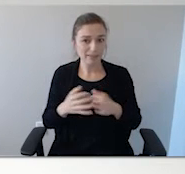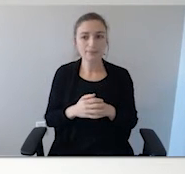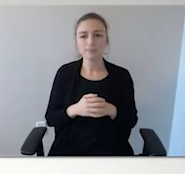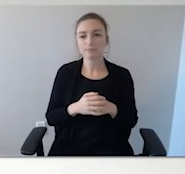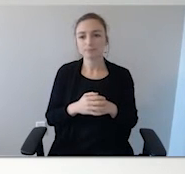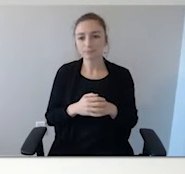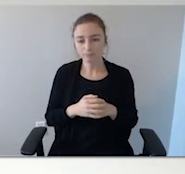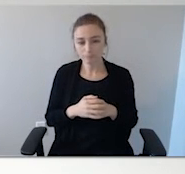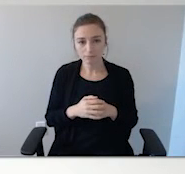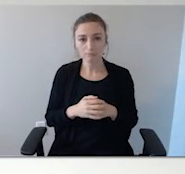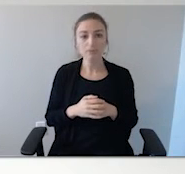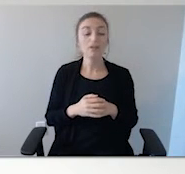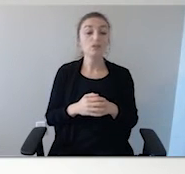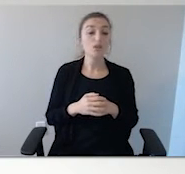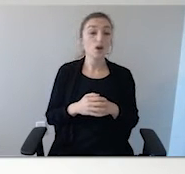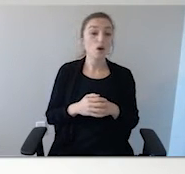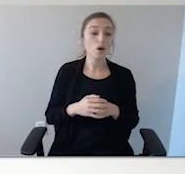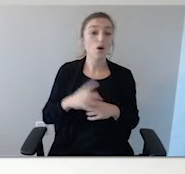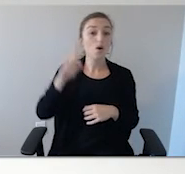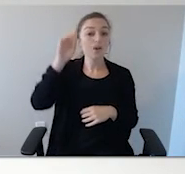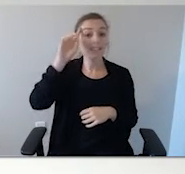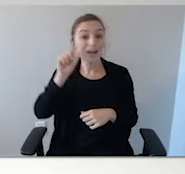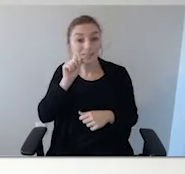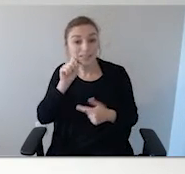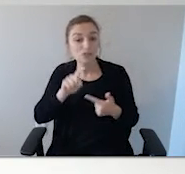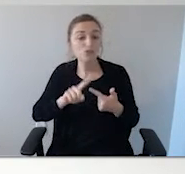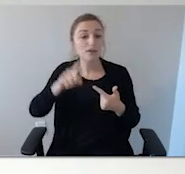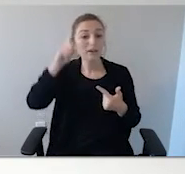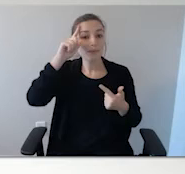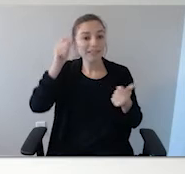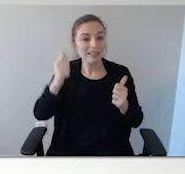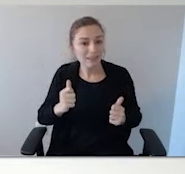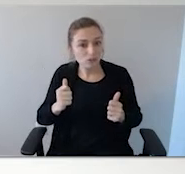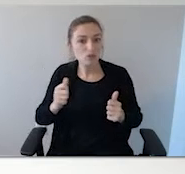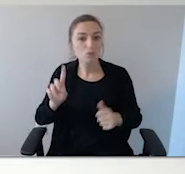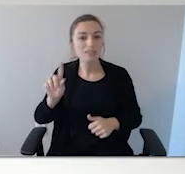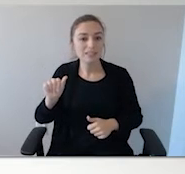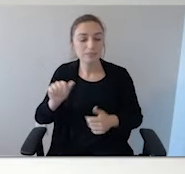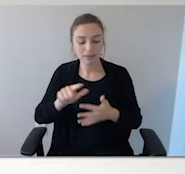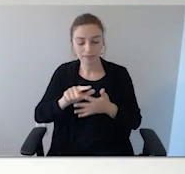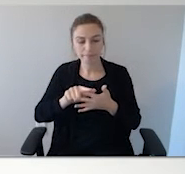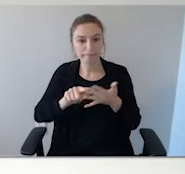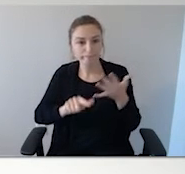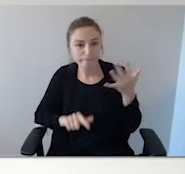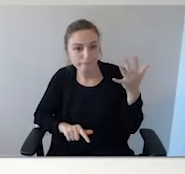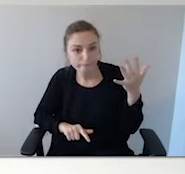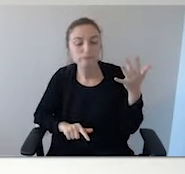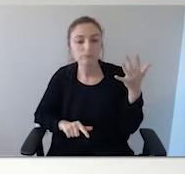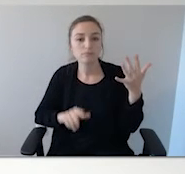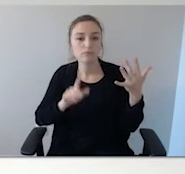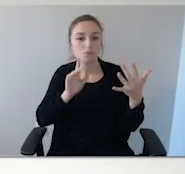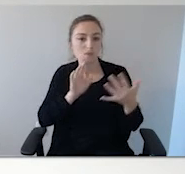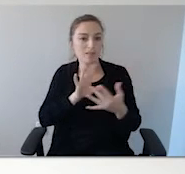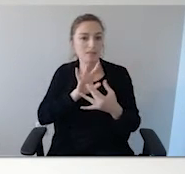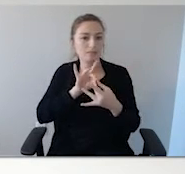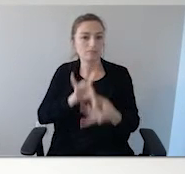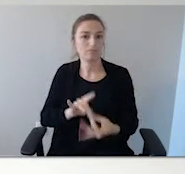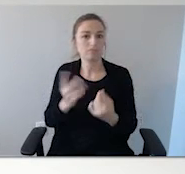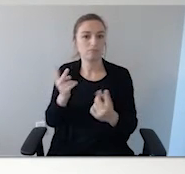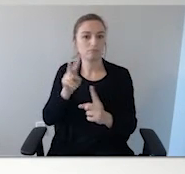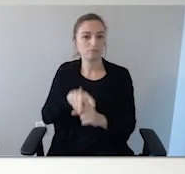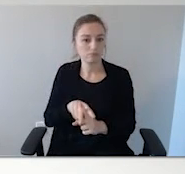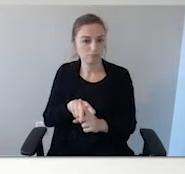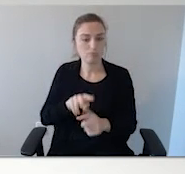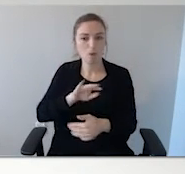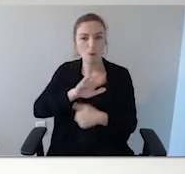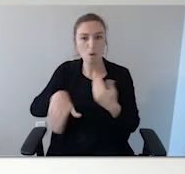Yes, other individuals, Down syndrome, intellectual disability, if your kids are diagnosed with those disabilities, they will also have